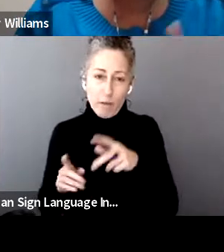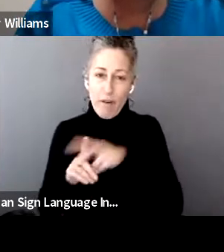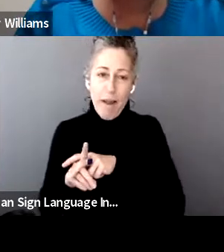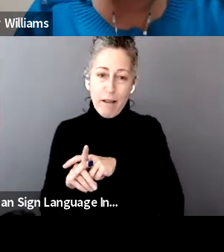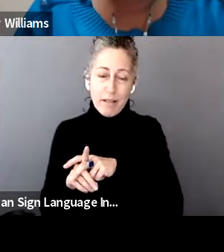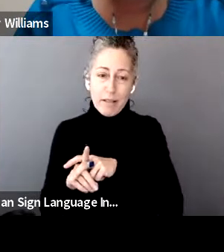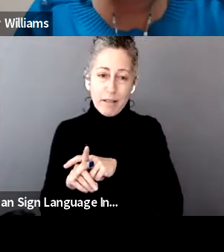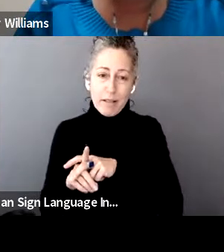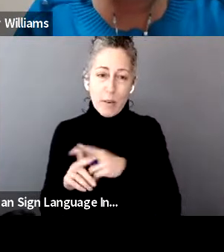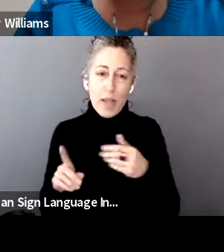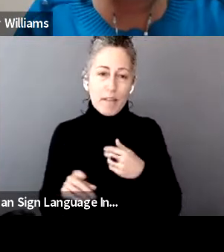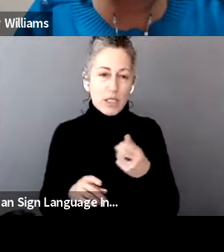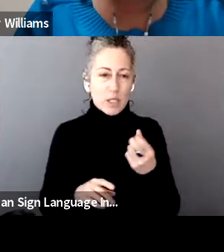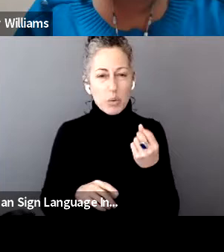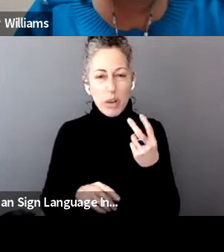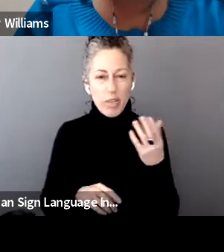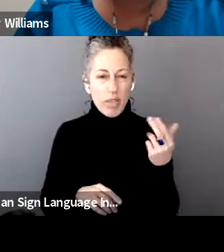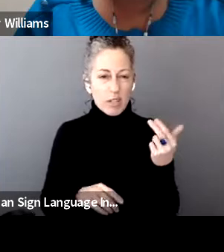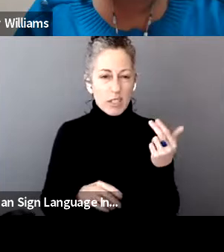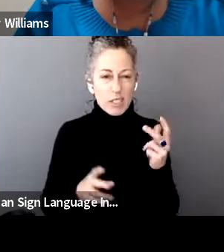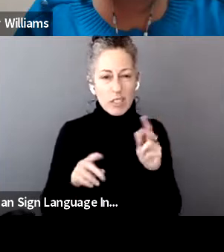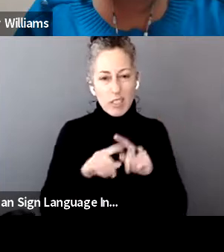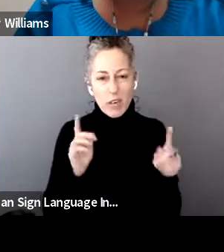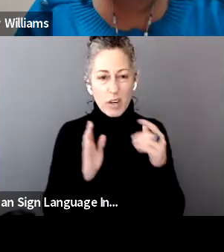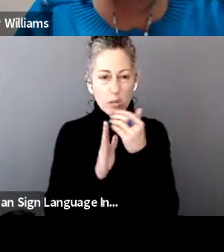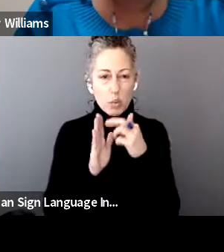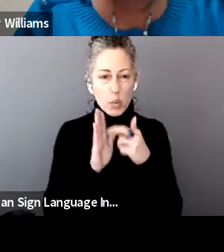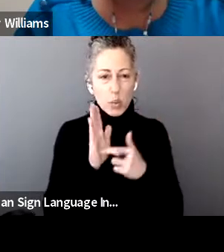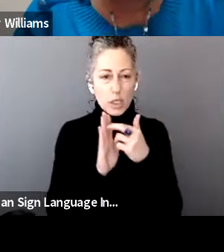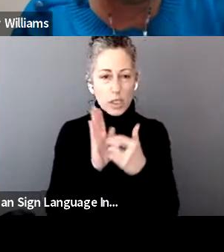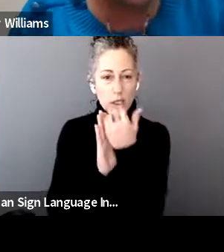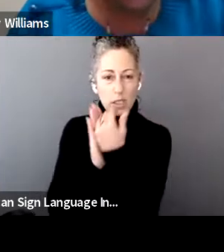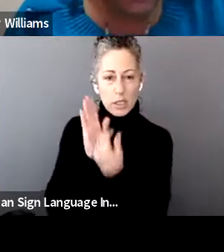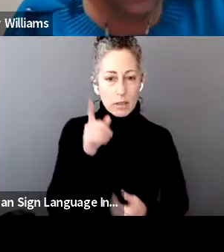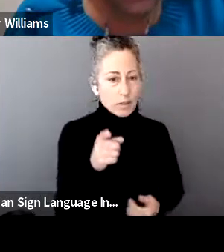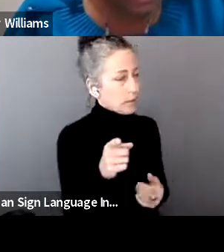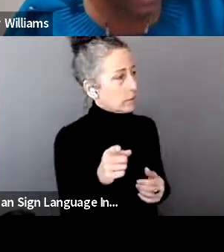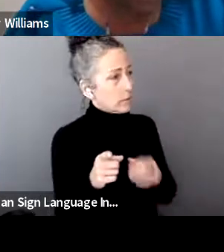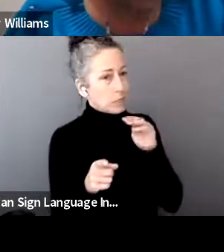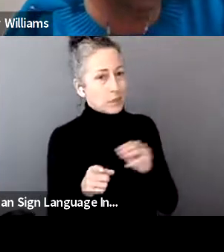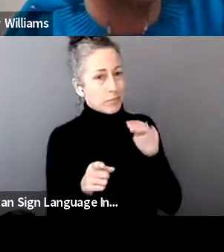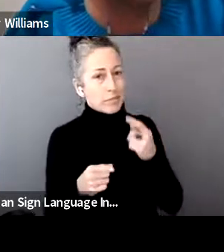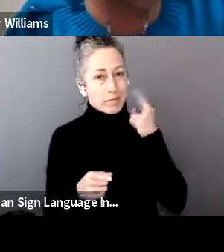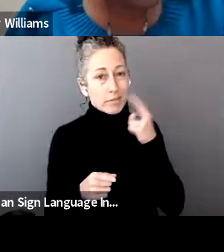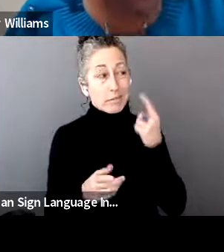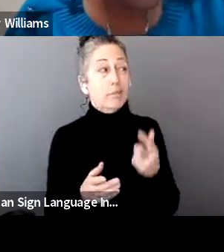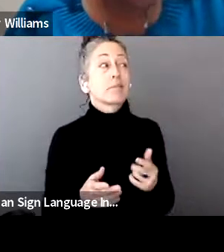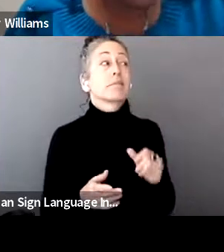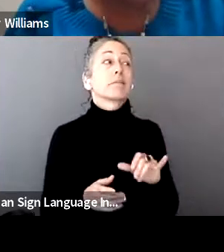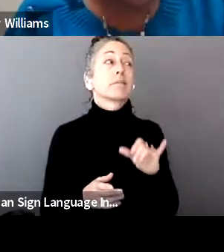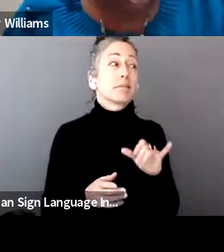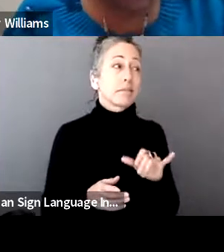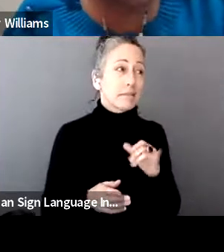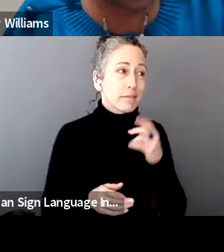or 13 different guidelines and I can't think of them all off the top of my was very helpful. Ms. Williams has more people that have to file than don't.